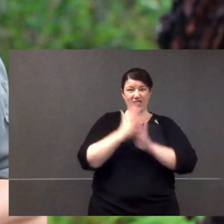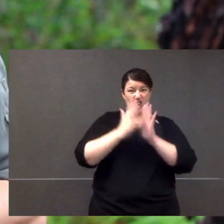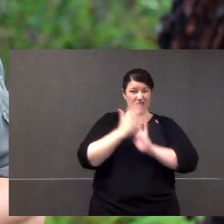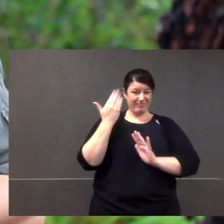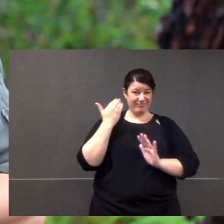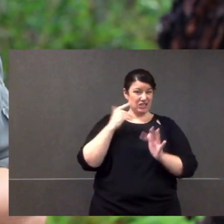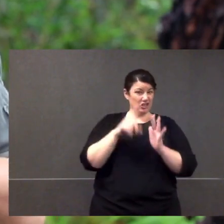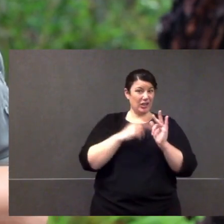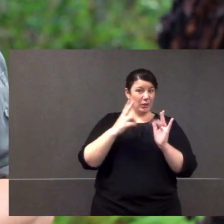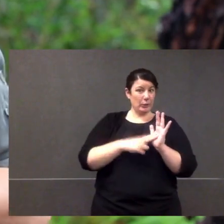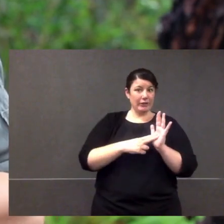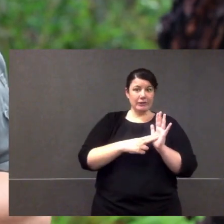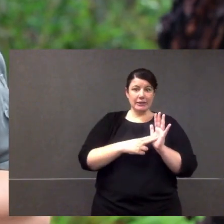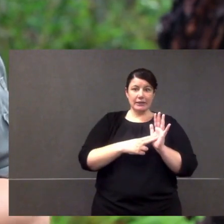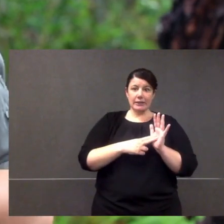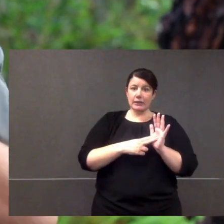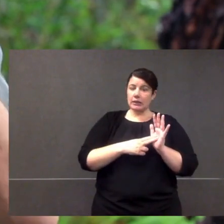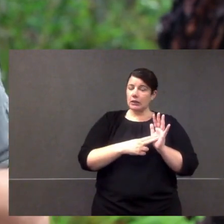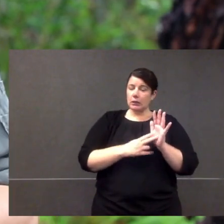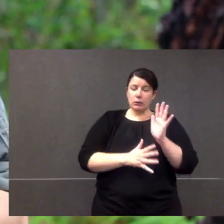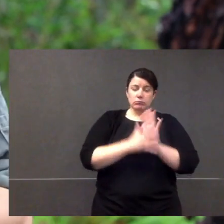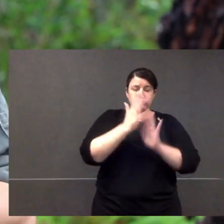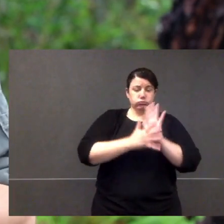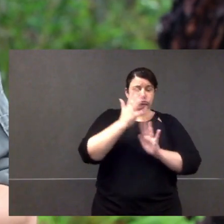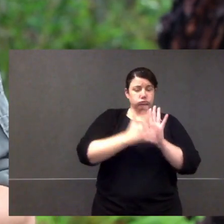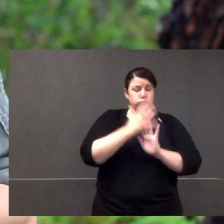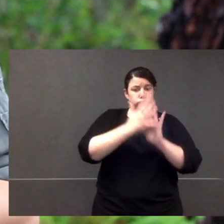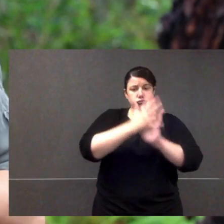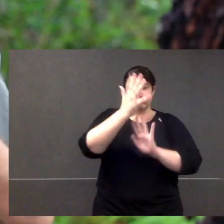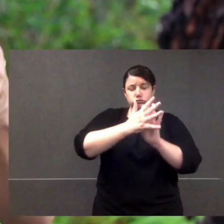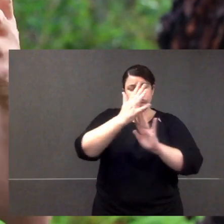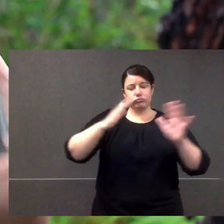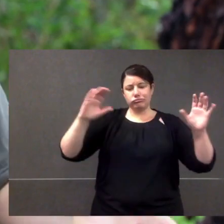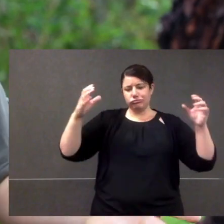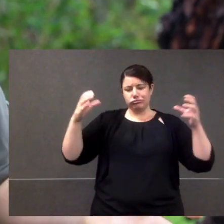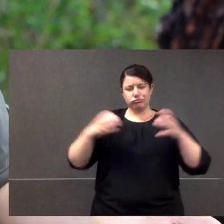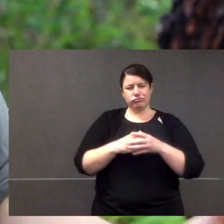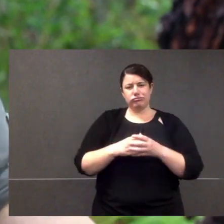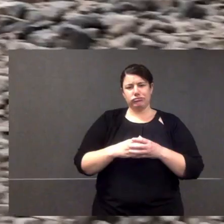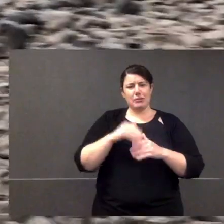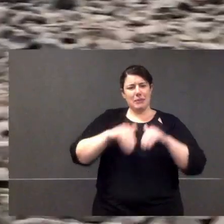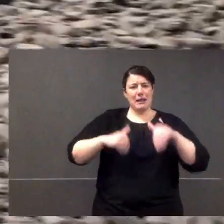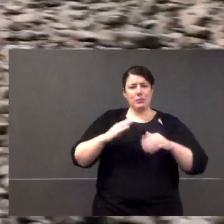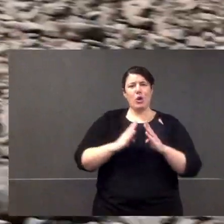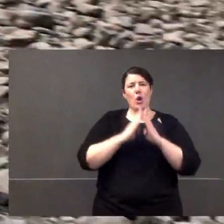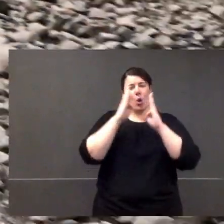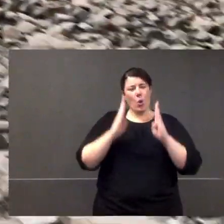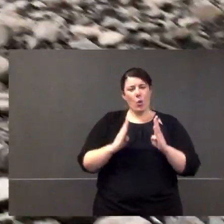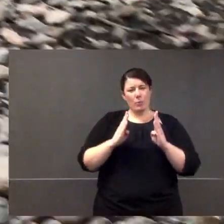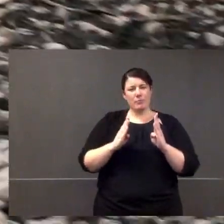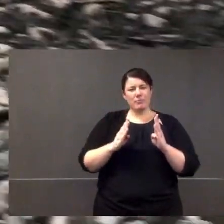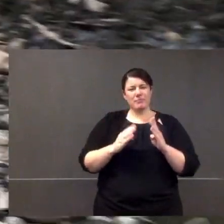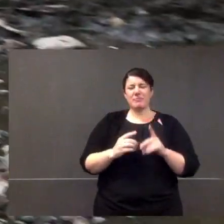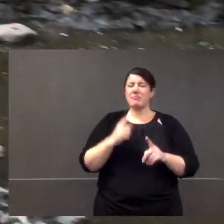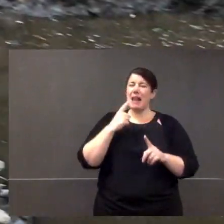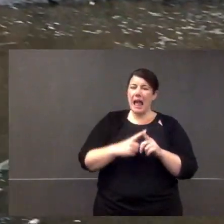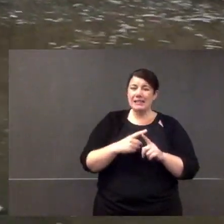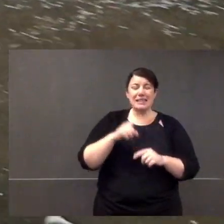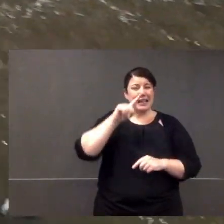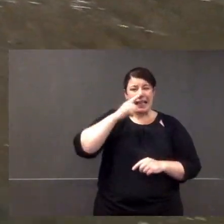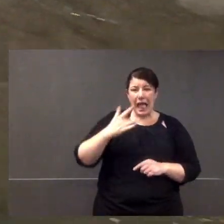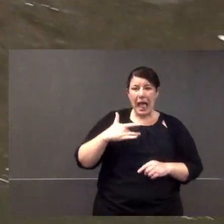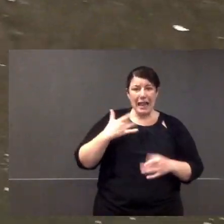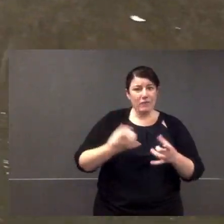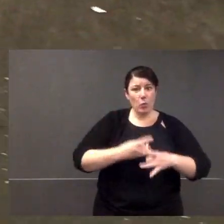recent fires also gave the platypus a really hard time. Their numbers were radically reduced. They can't